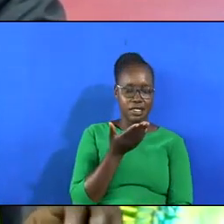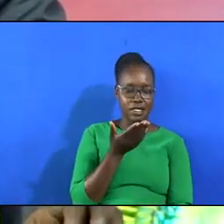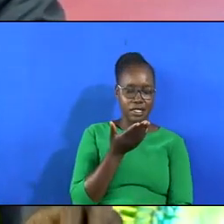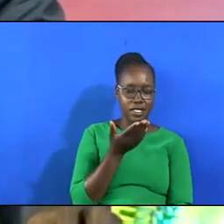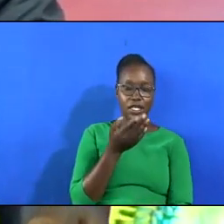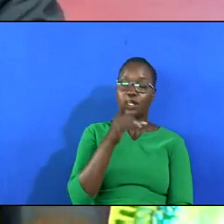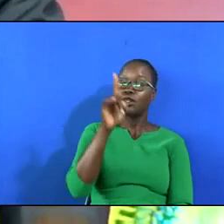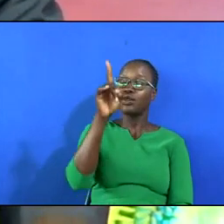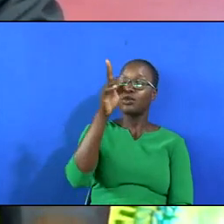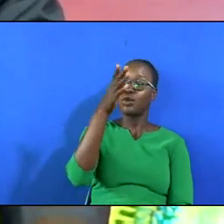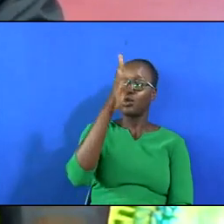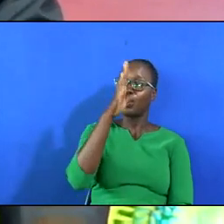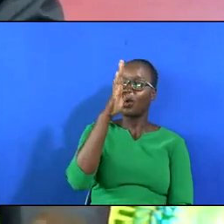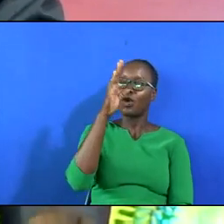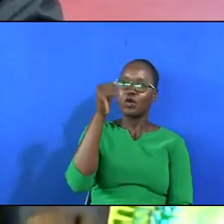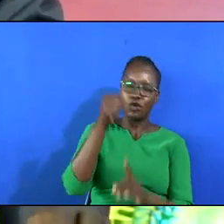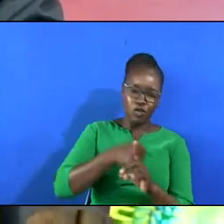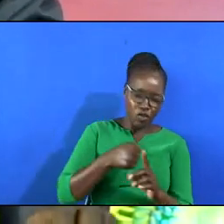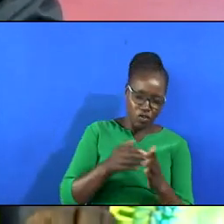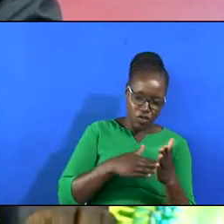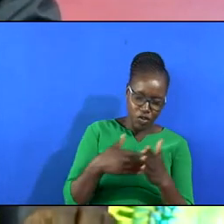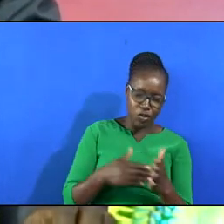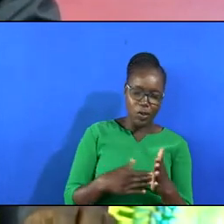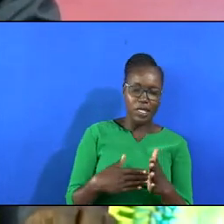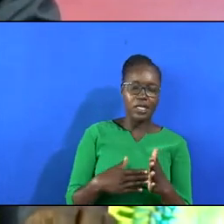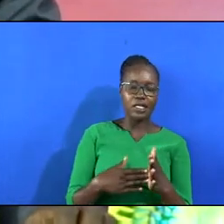That you are a God who fights for the weak